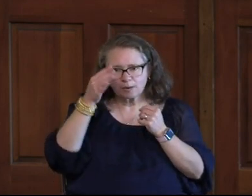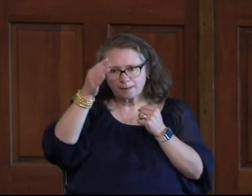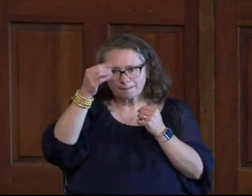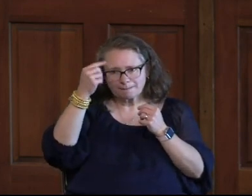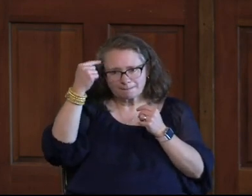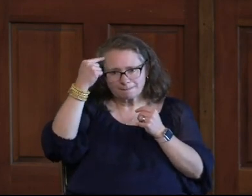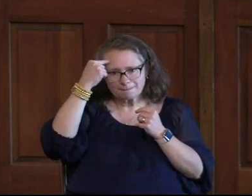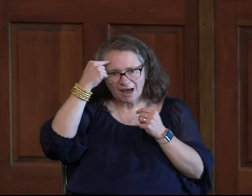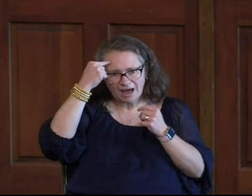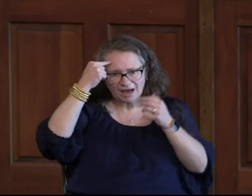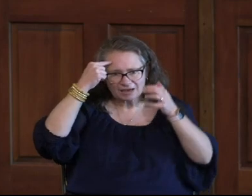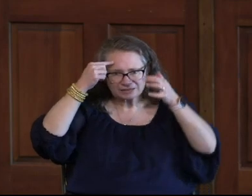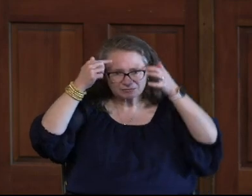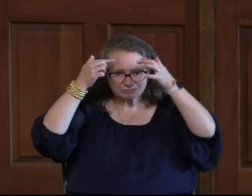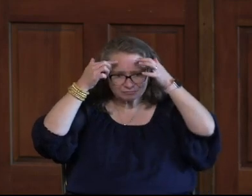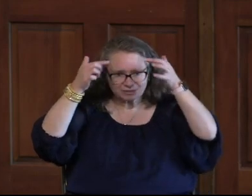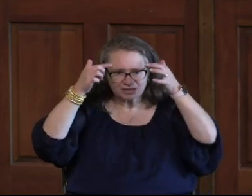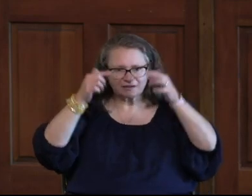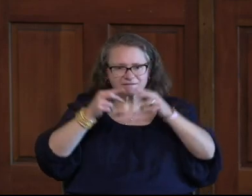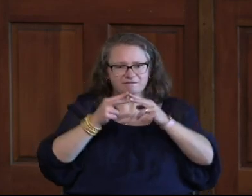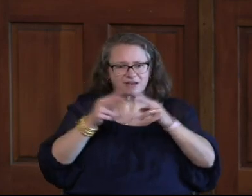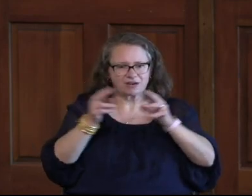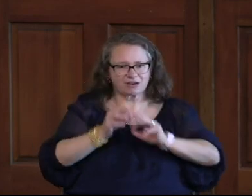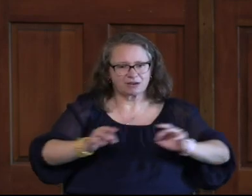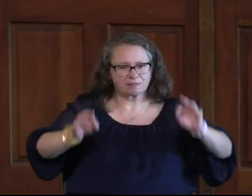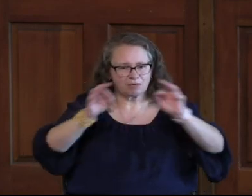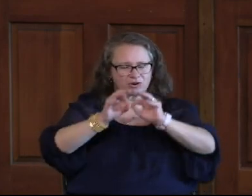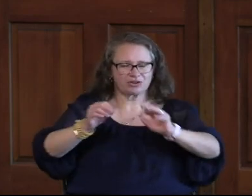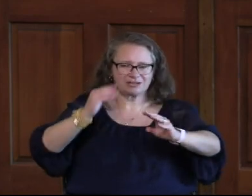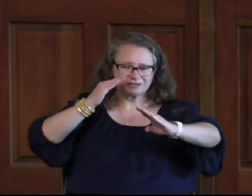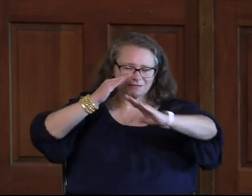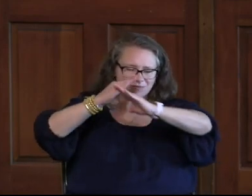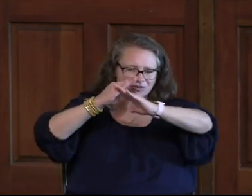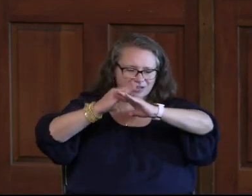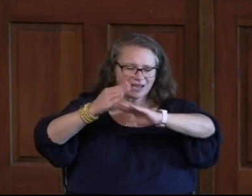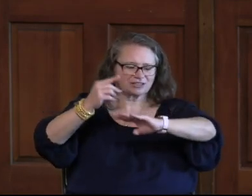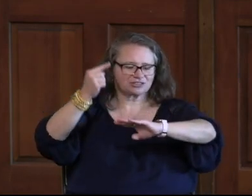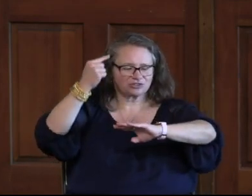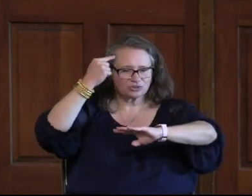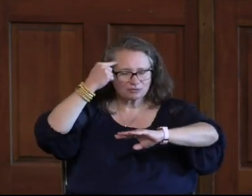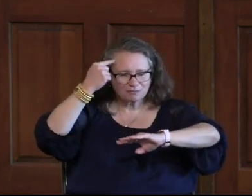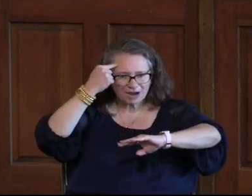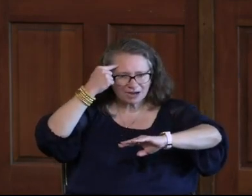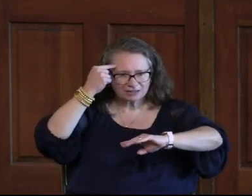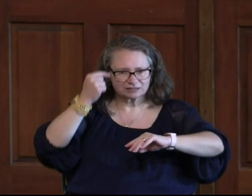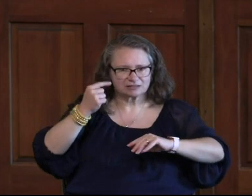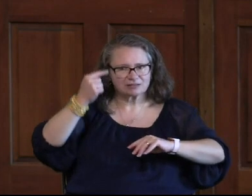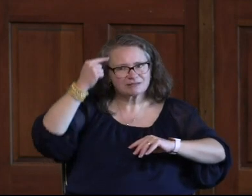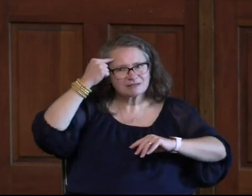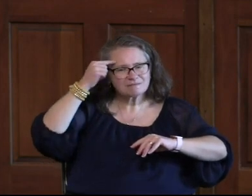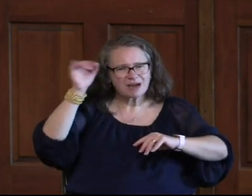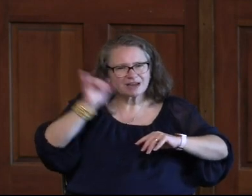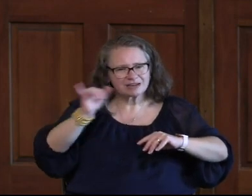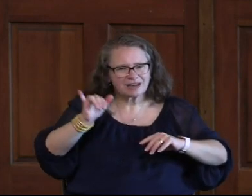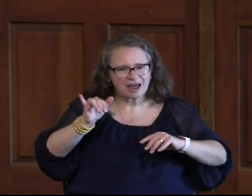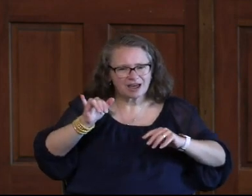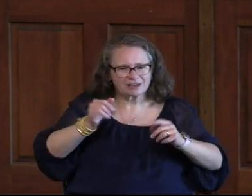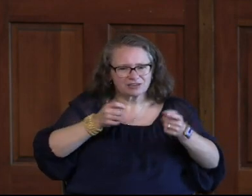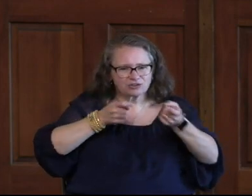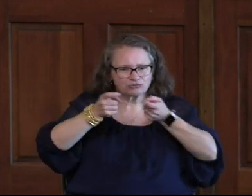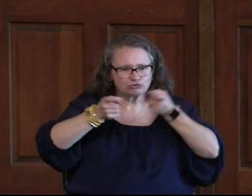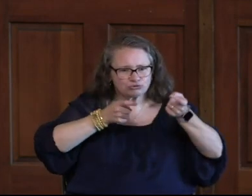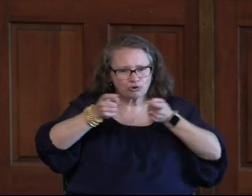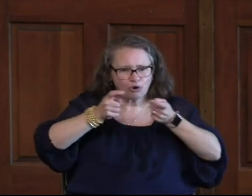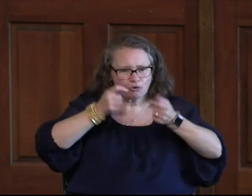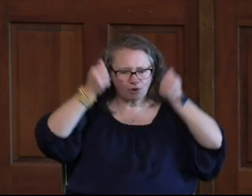Thing To guard your mind So much happens In the mind The mind is like A rudder That controls